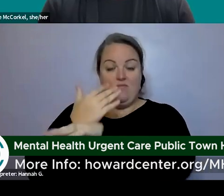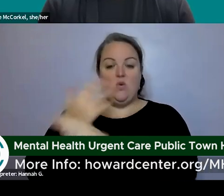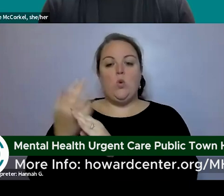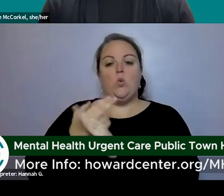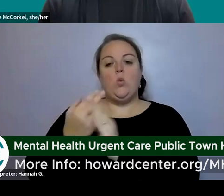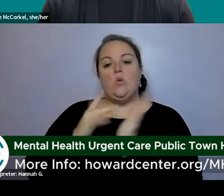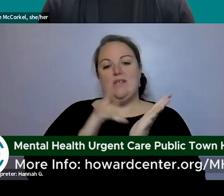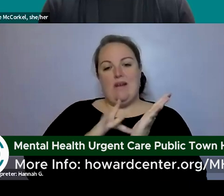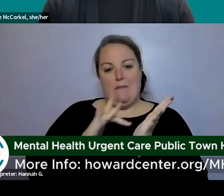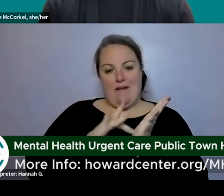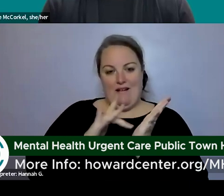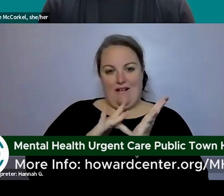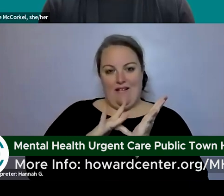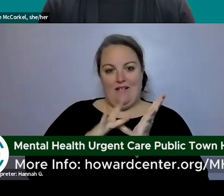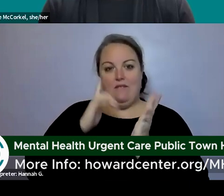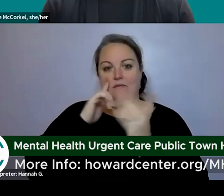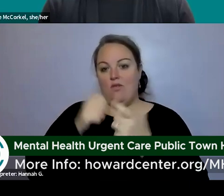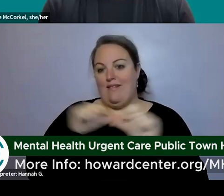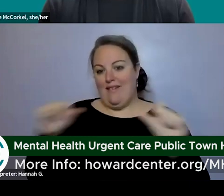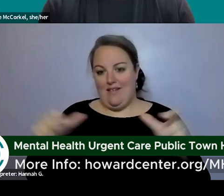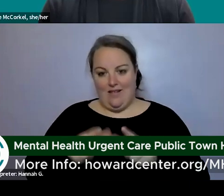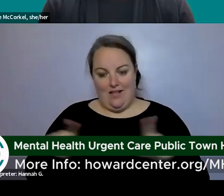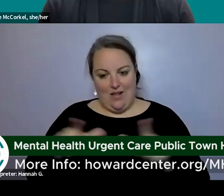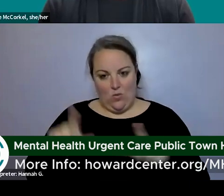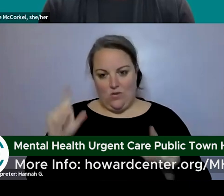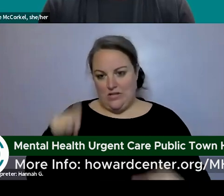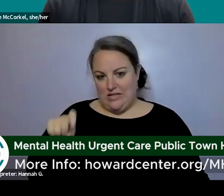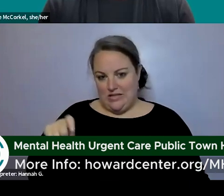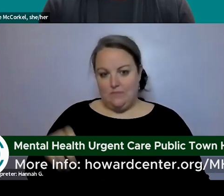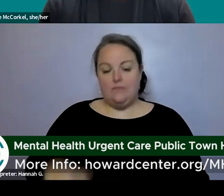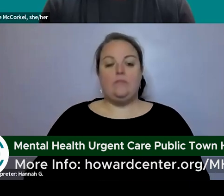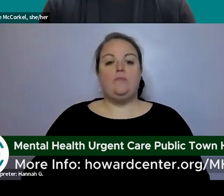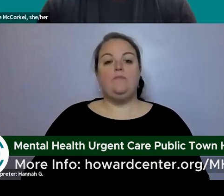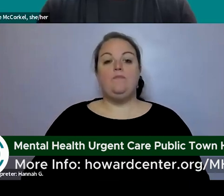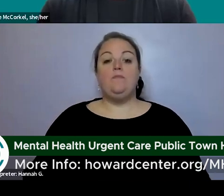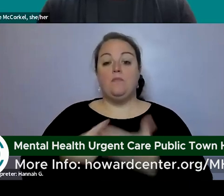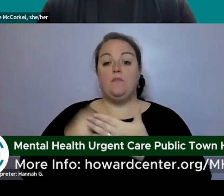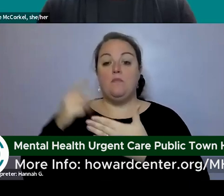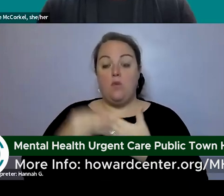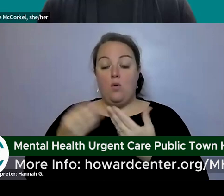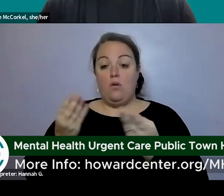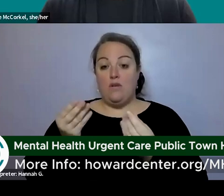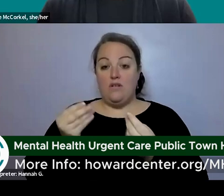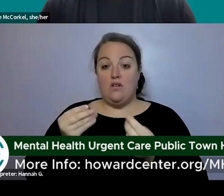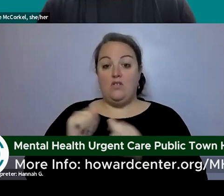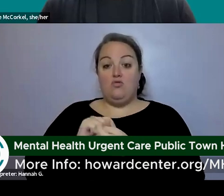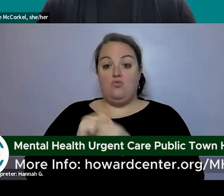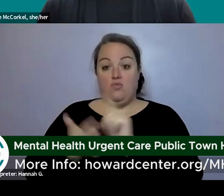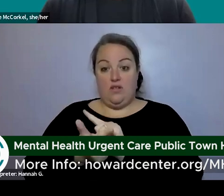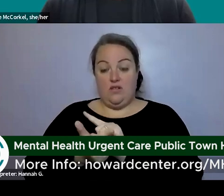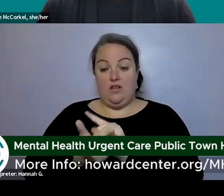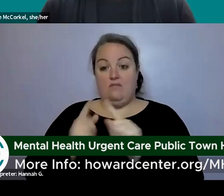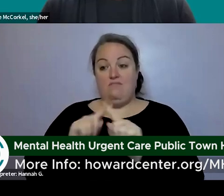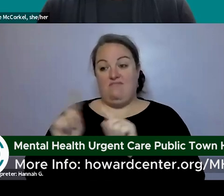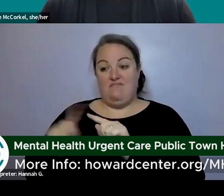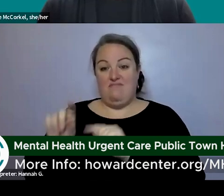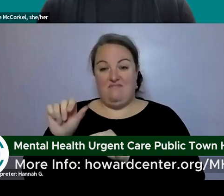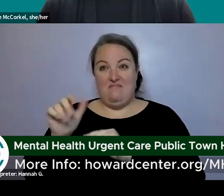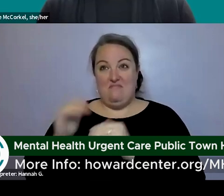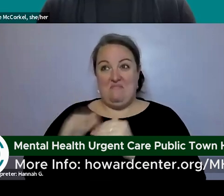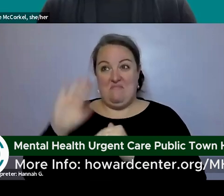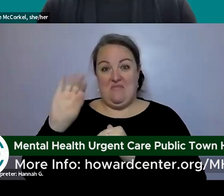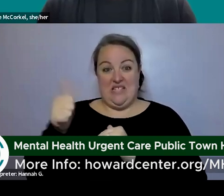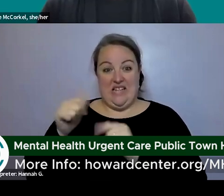ipad um for any language needed we have program materials translated into more than 10 languages